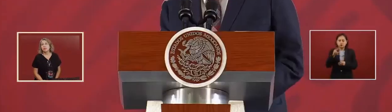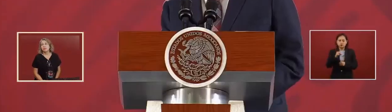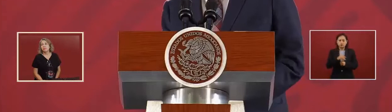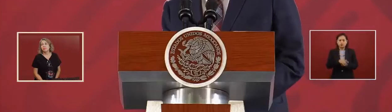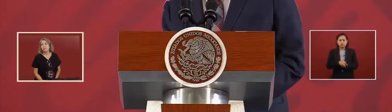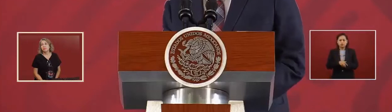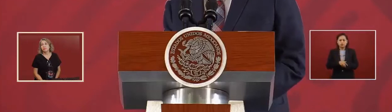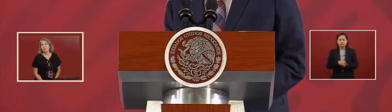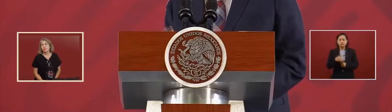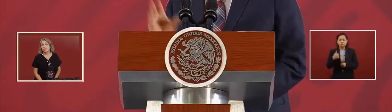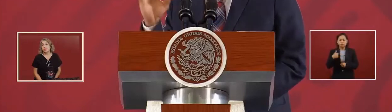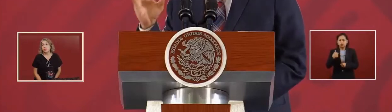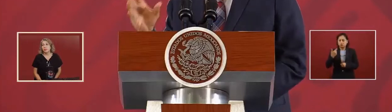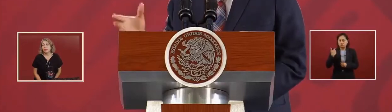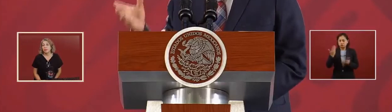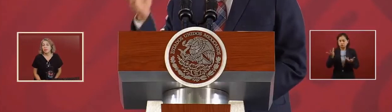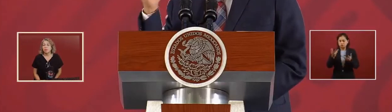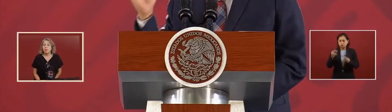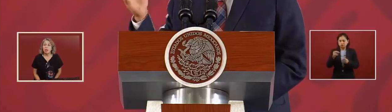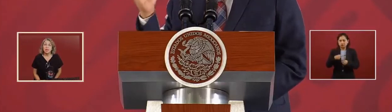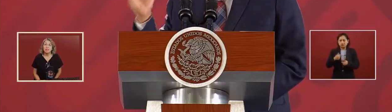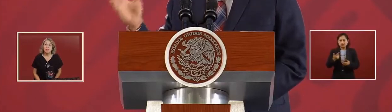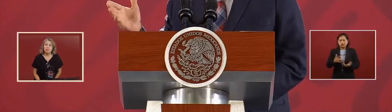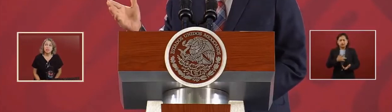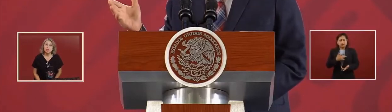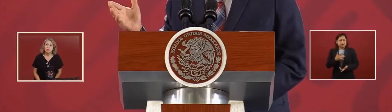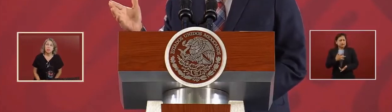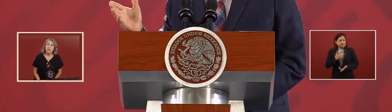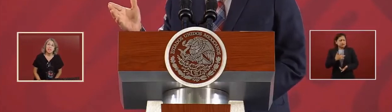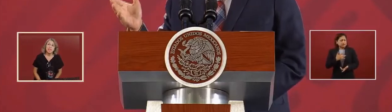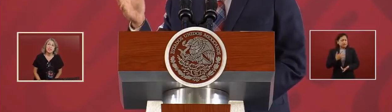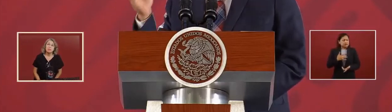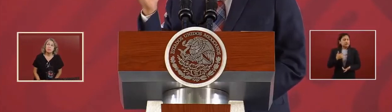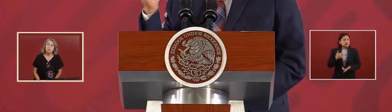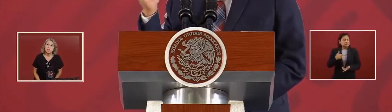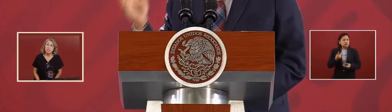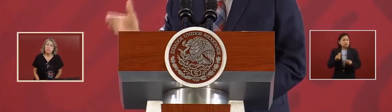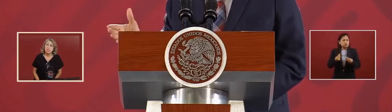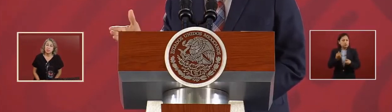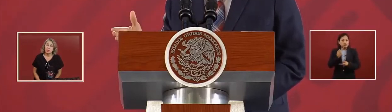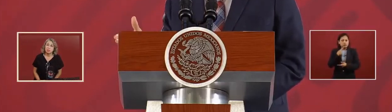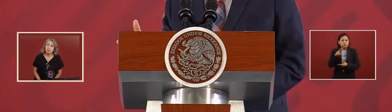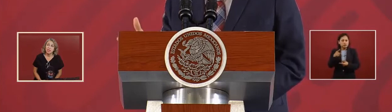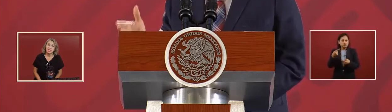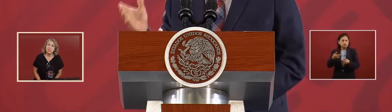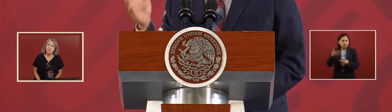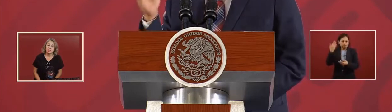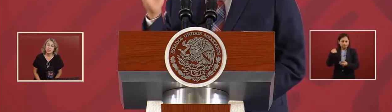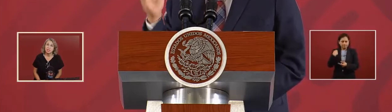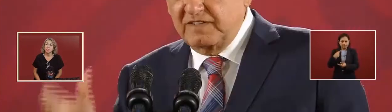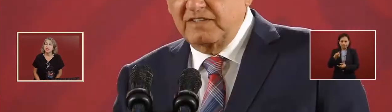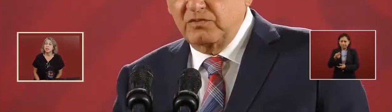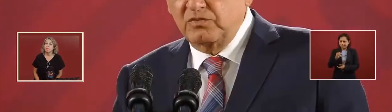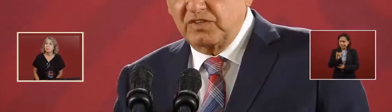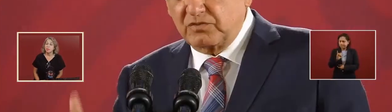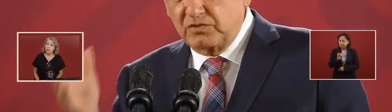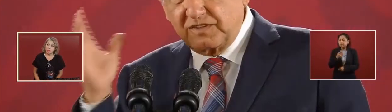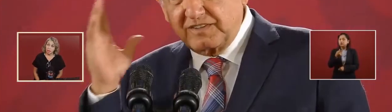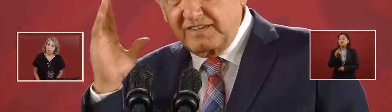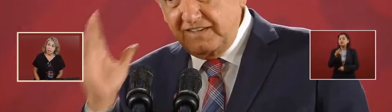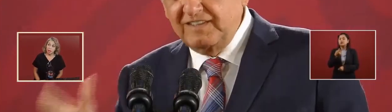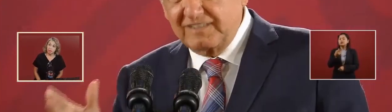I'm not so sure, but I did present some complaints during its time against Salinas